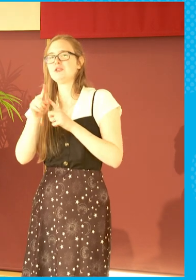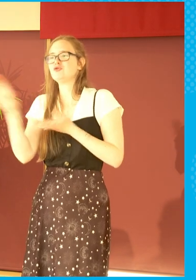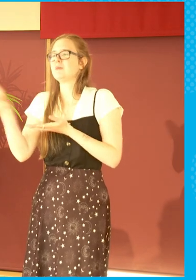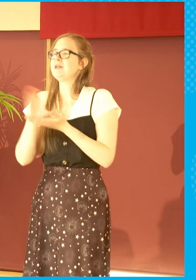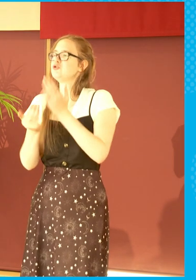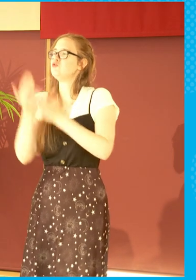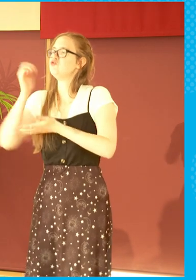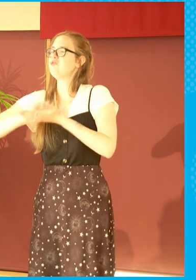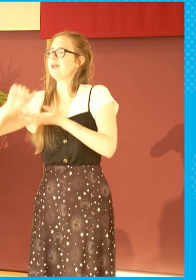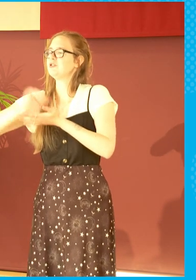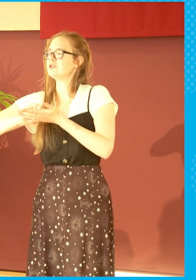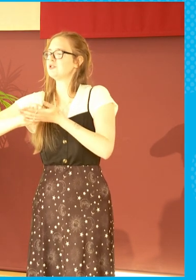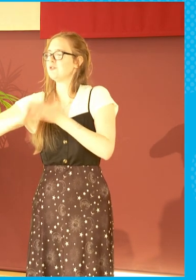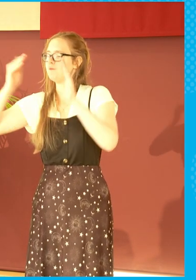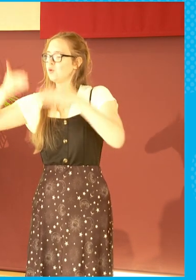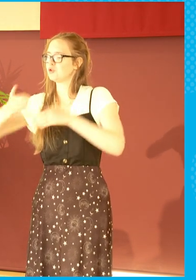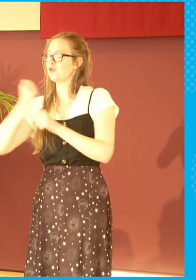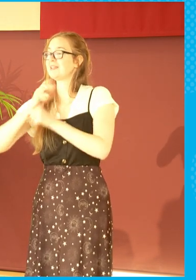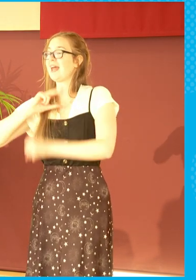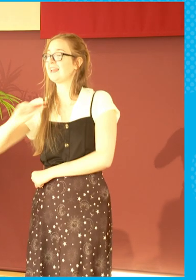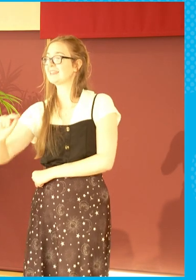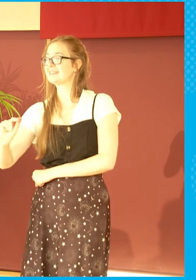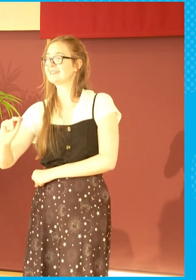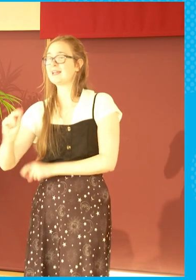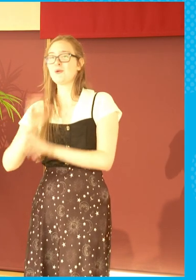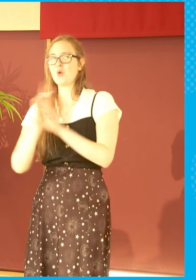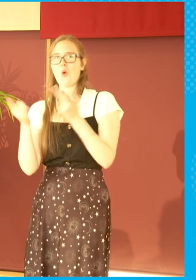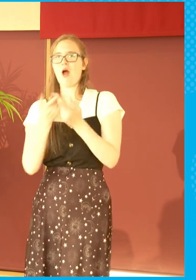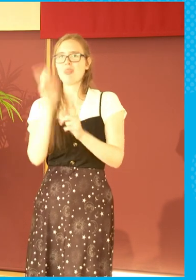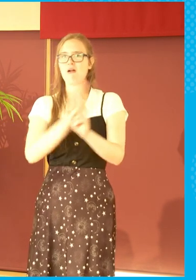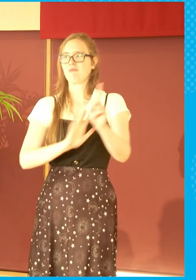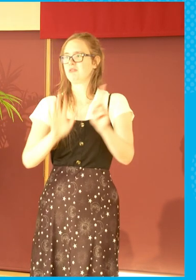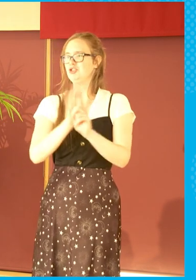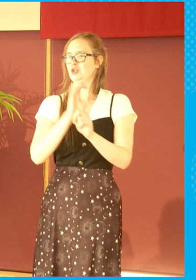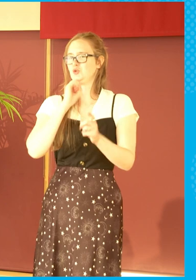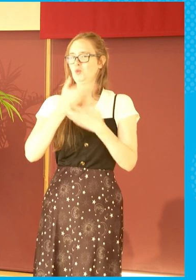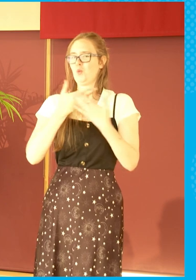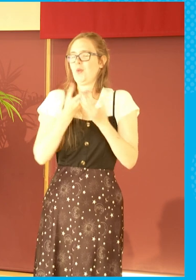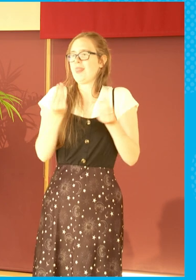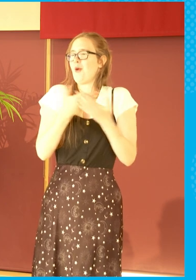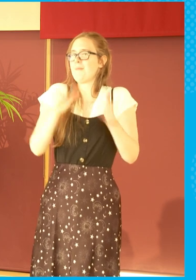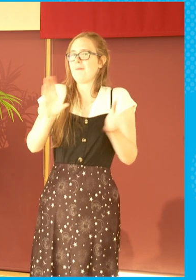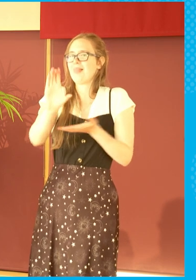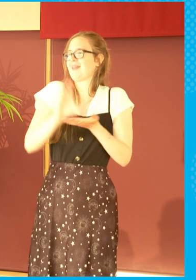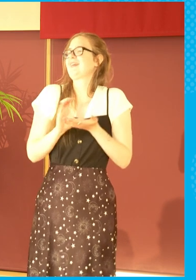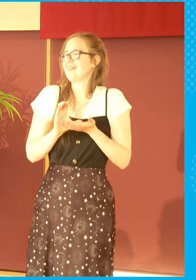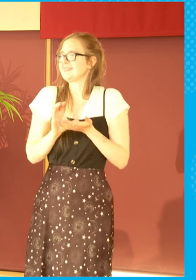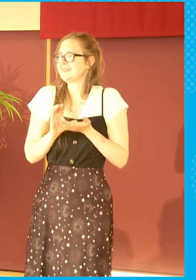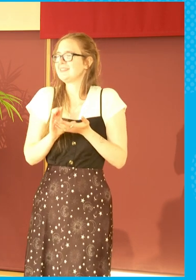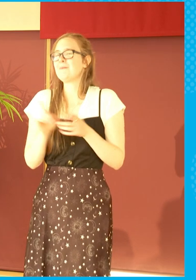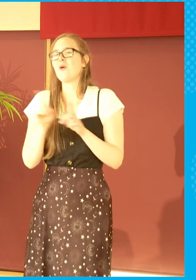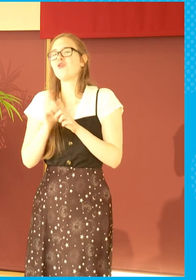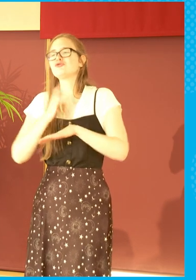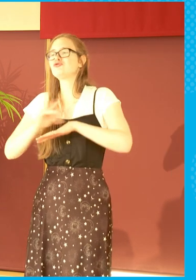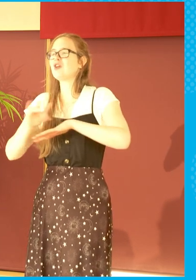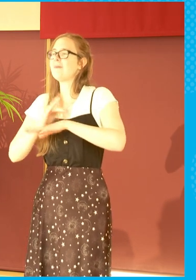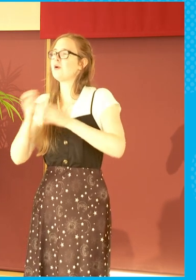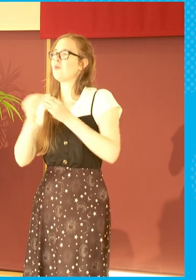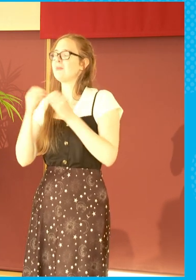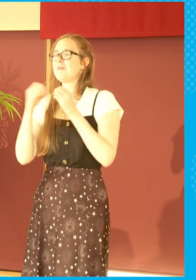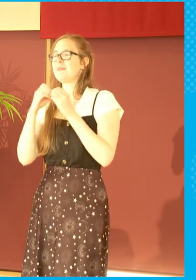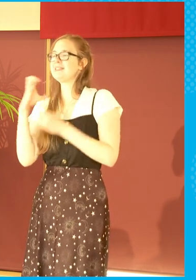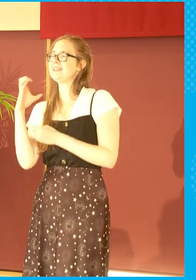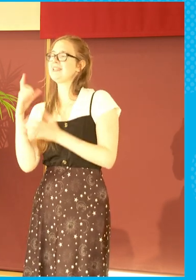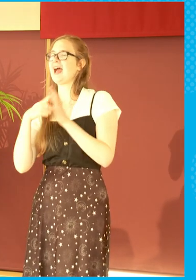writers in Gaelic, which, again, nobody else would be doing without public investment. But there has also been drama on our BBC Alibus